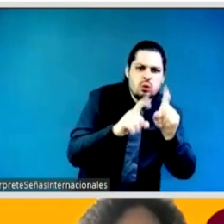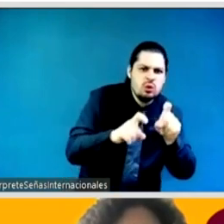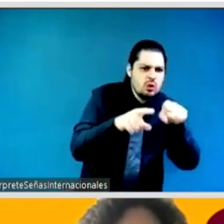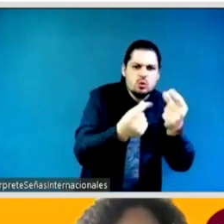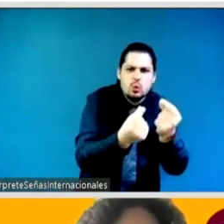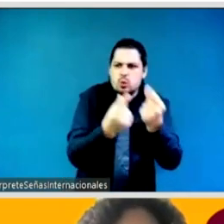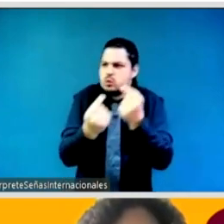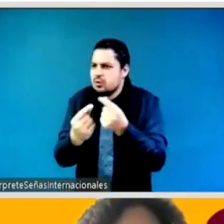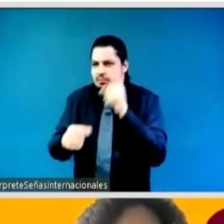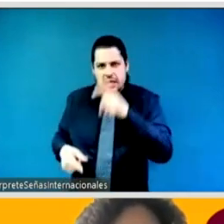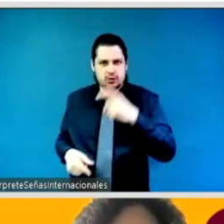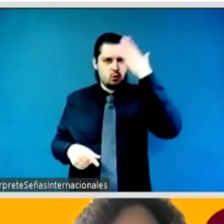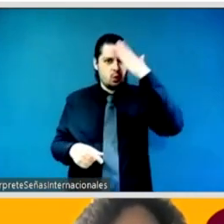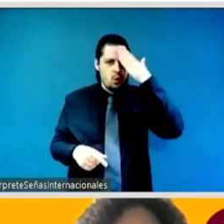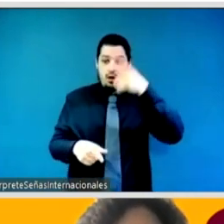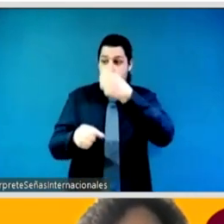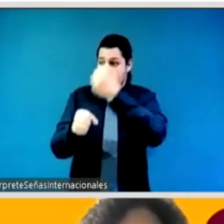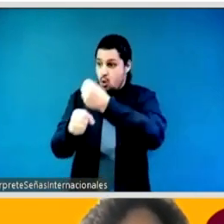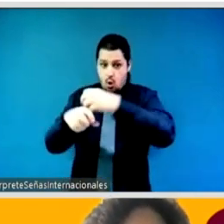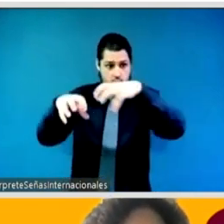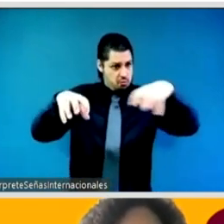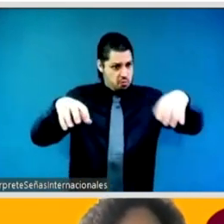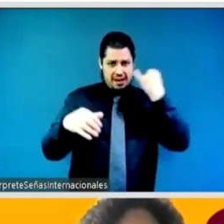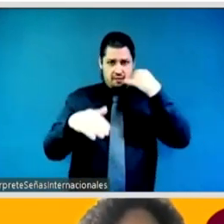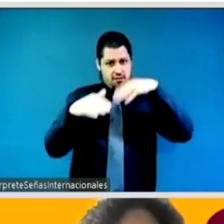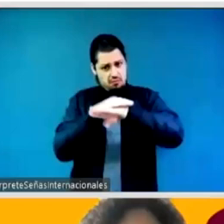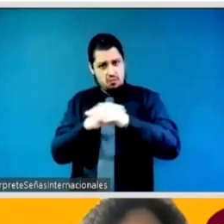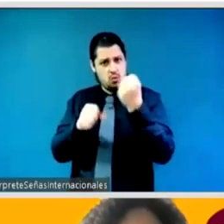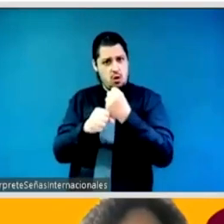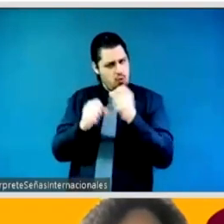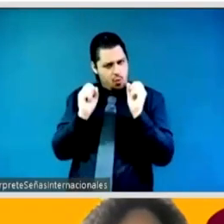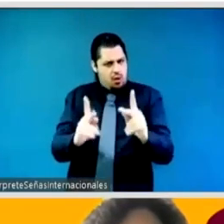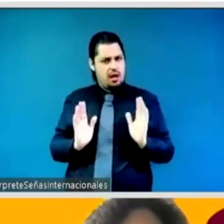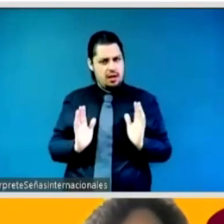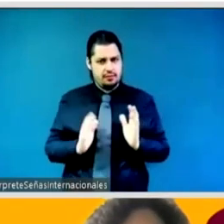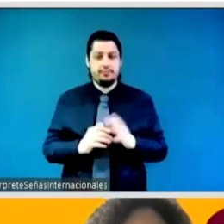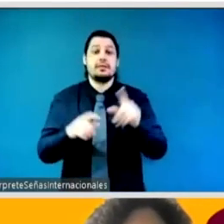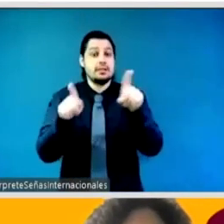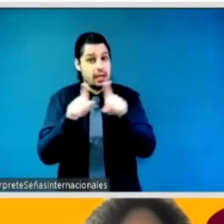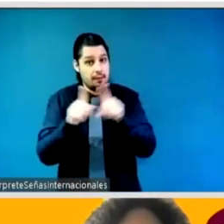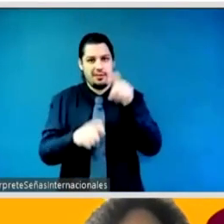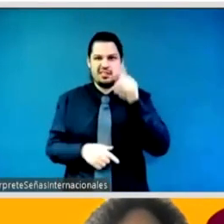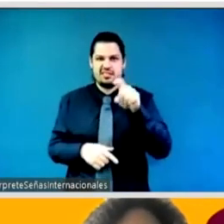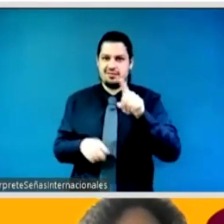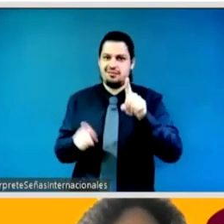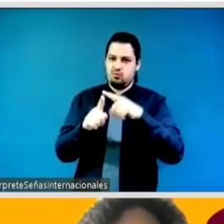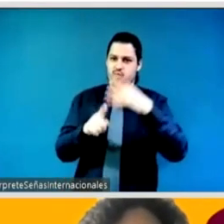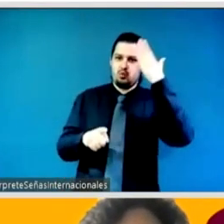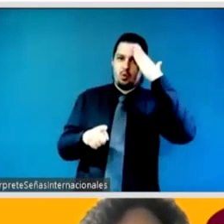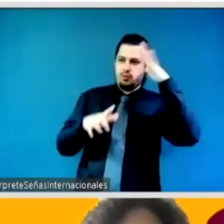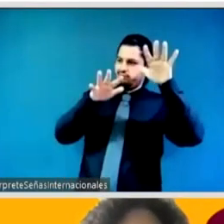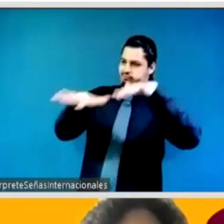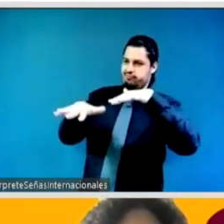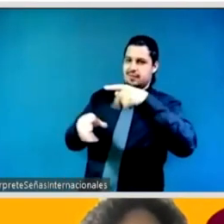wherever you are shamiso can i go to you next okay um thank you um